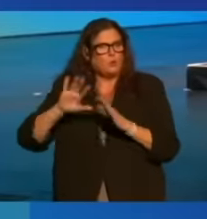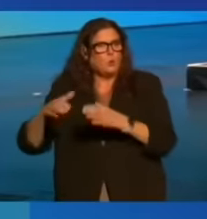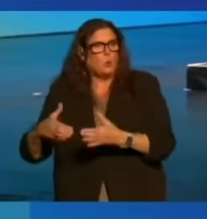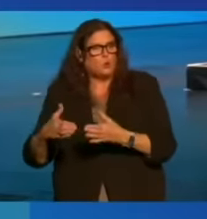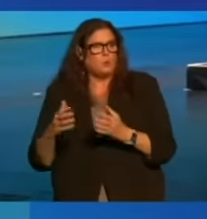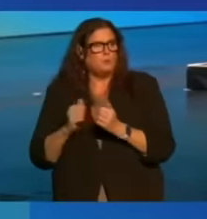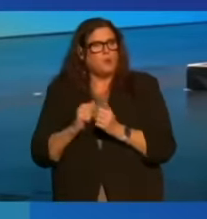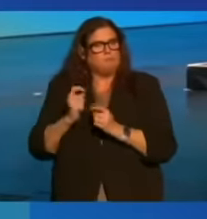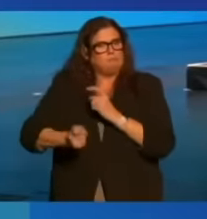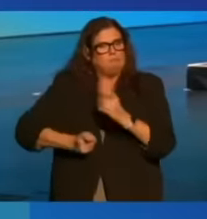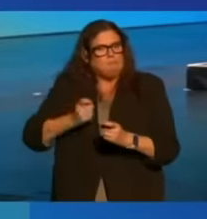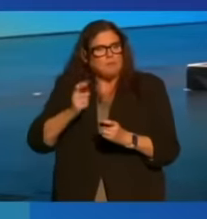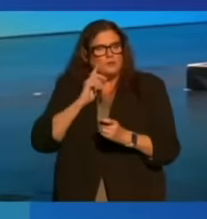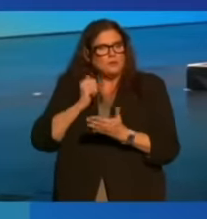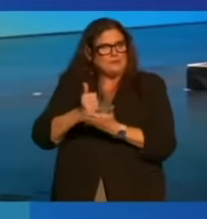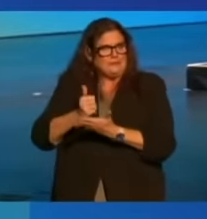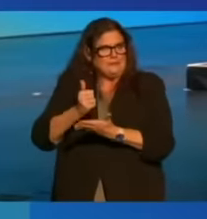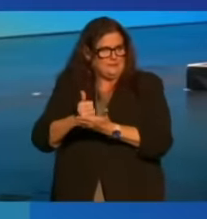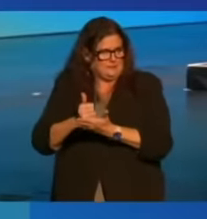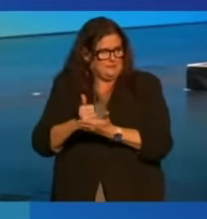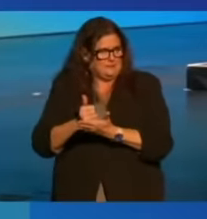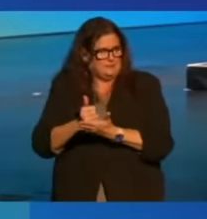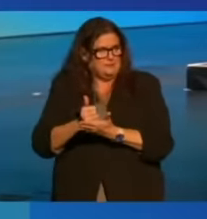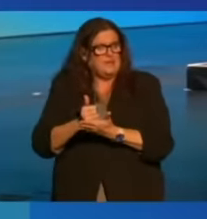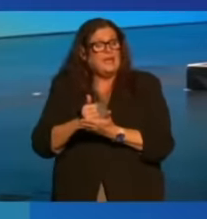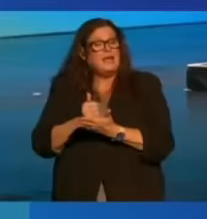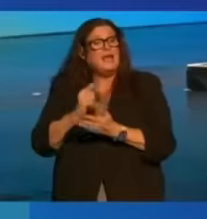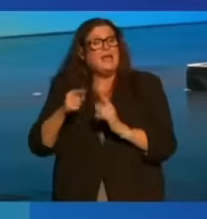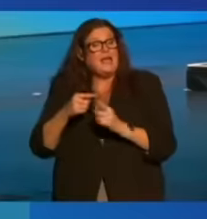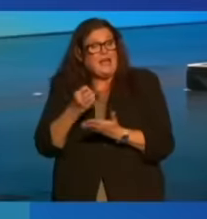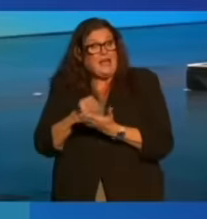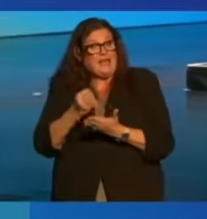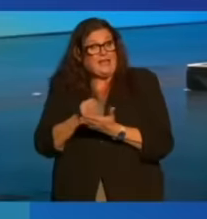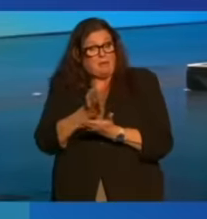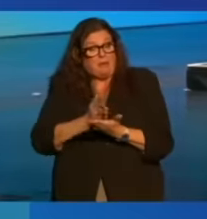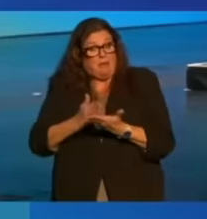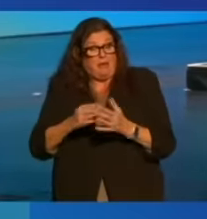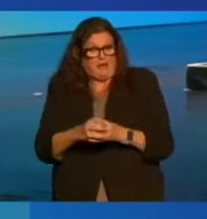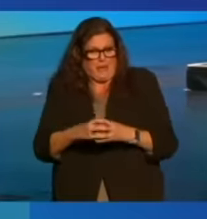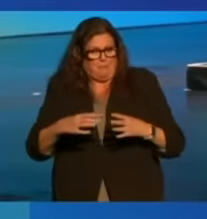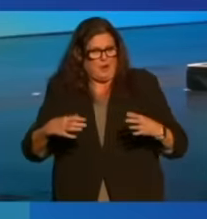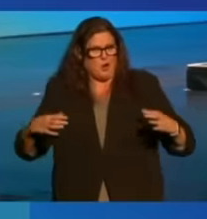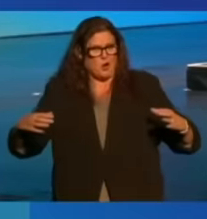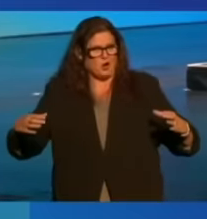and more generous foreign assistance when the economic pie is getting bigger.